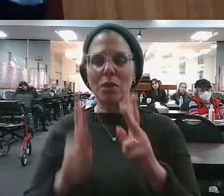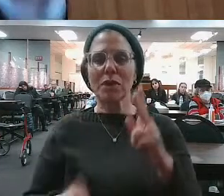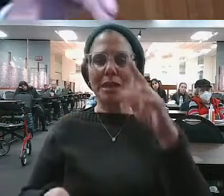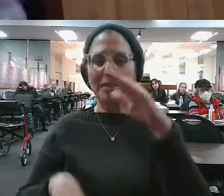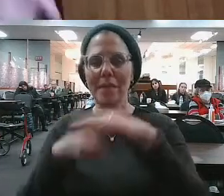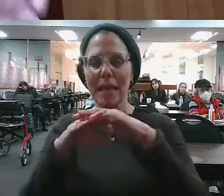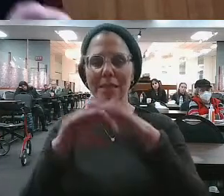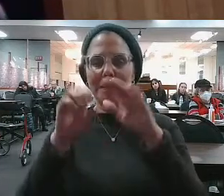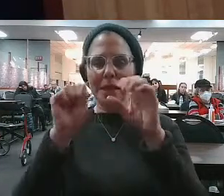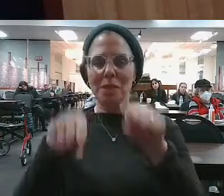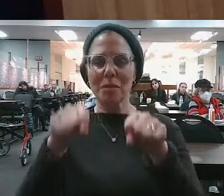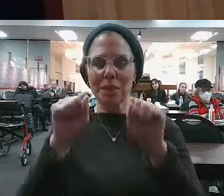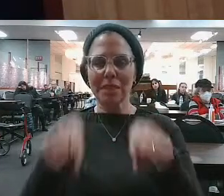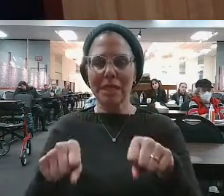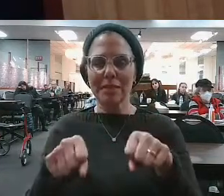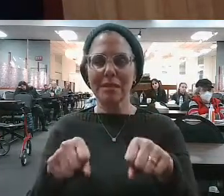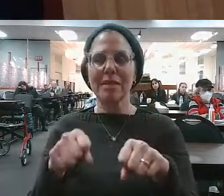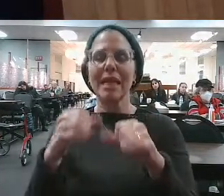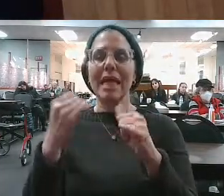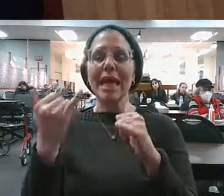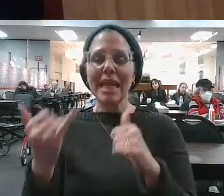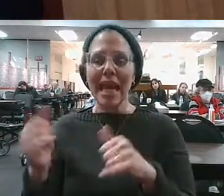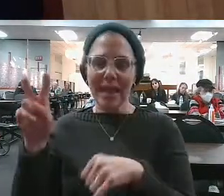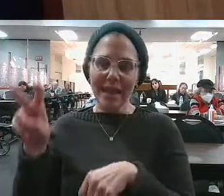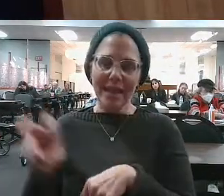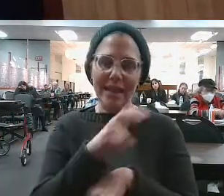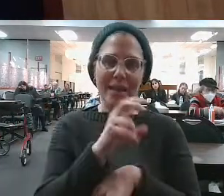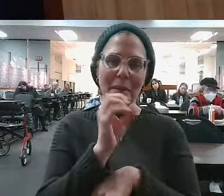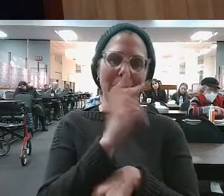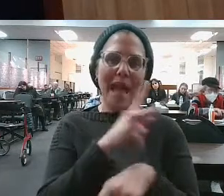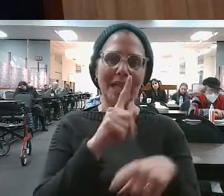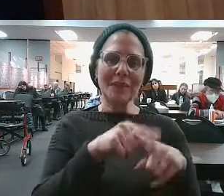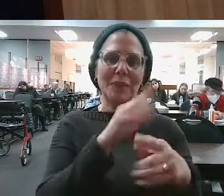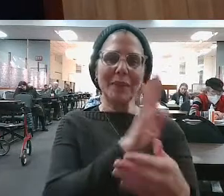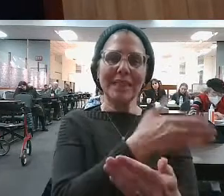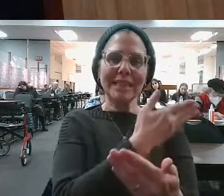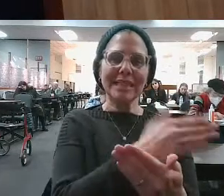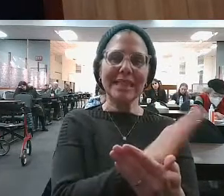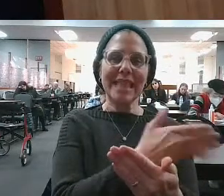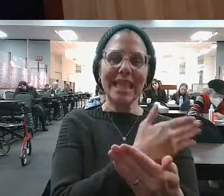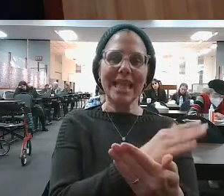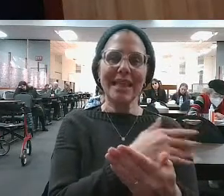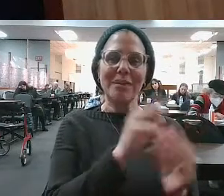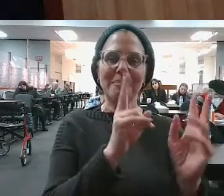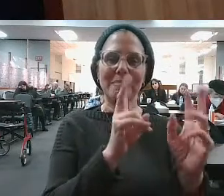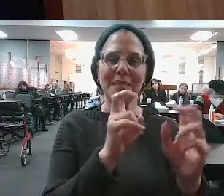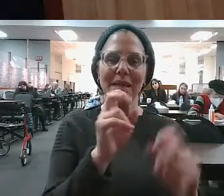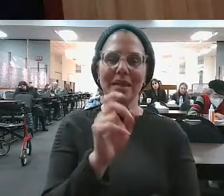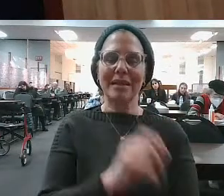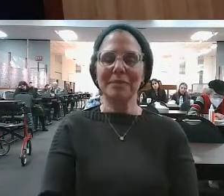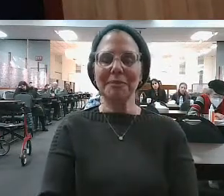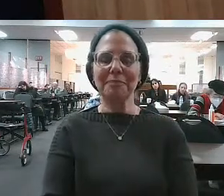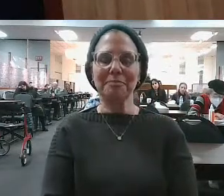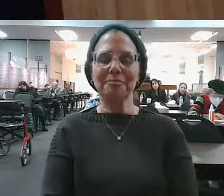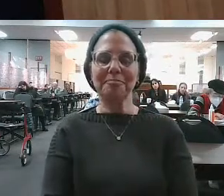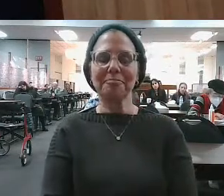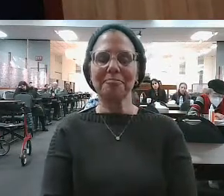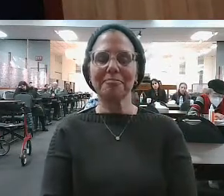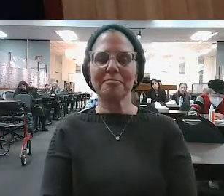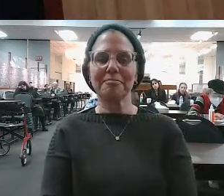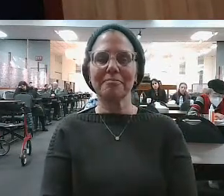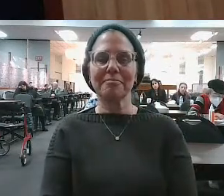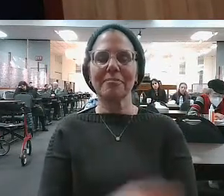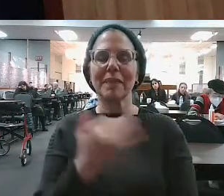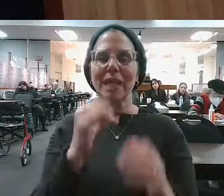Shech. But we're going to take a little bit of a journey now into Sefer Telem. Take a look at number five. David HaMelech writes in Parak Lamed Dalen, a very beautiful